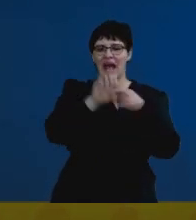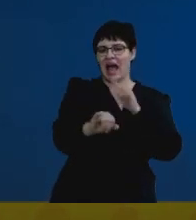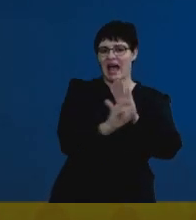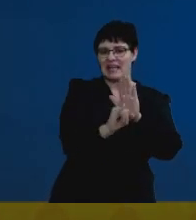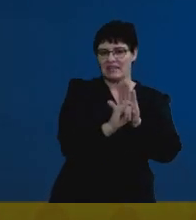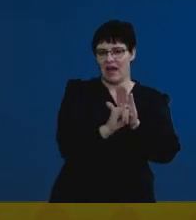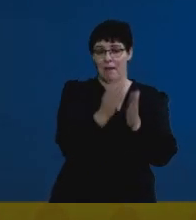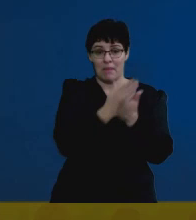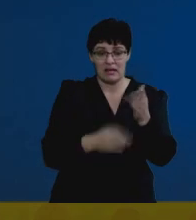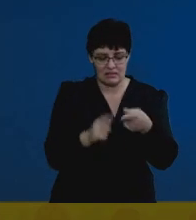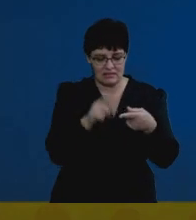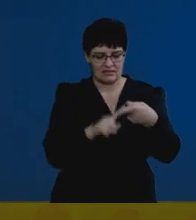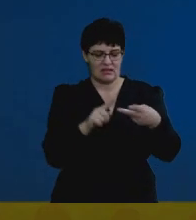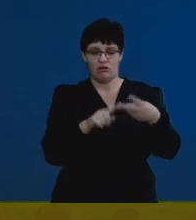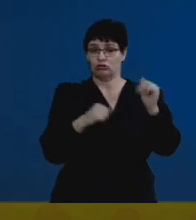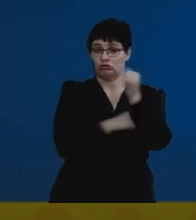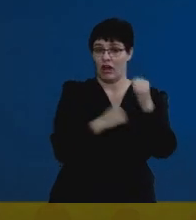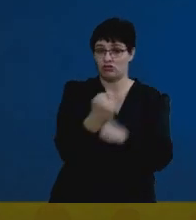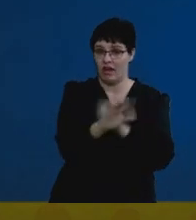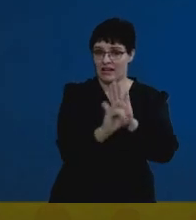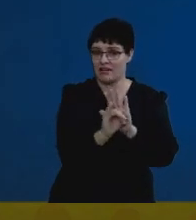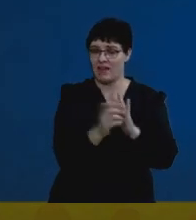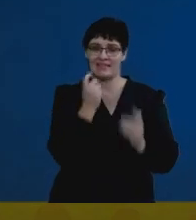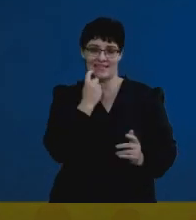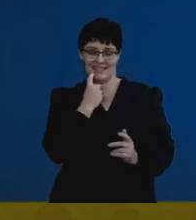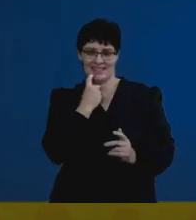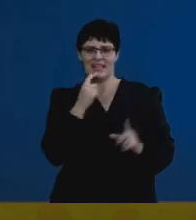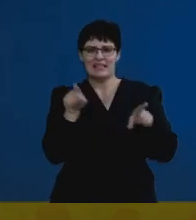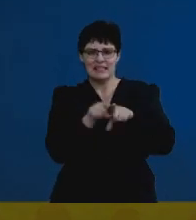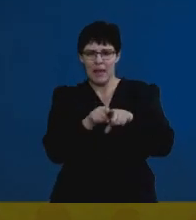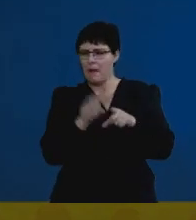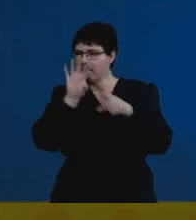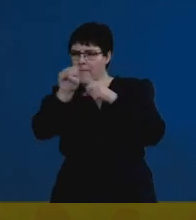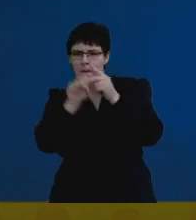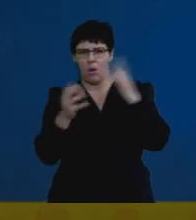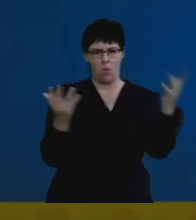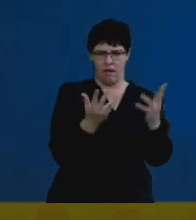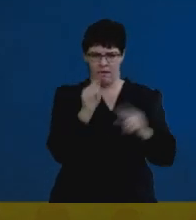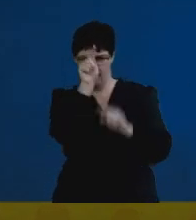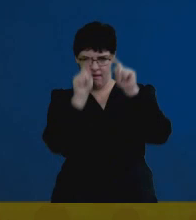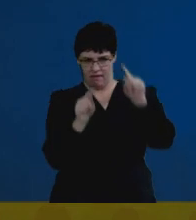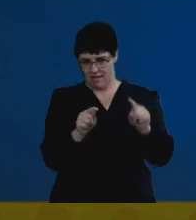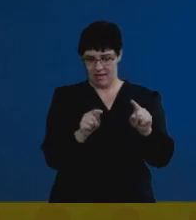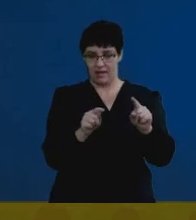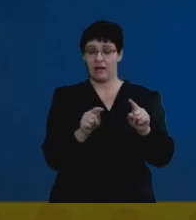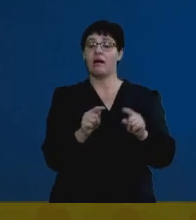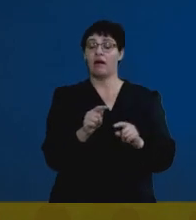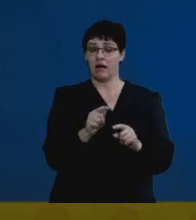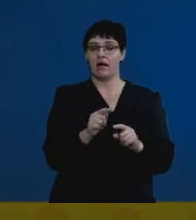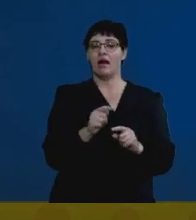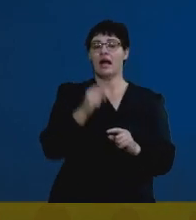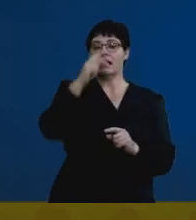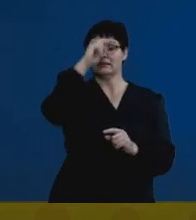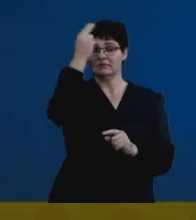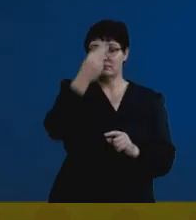You are able to identify the structure. And even find their location. So diagrams are crucial to life